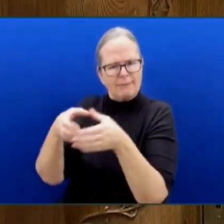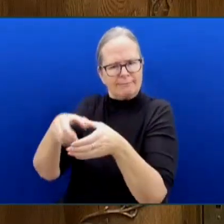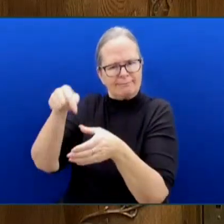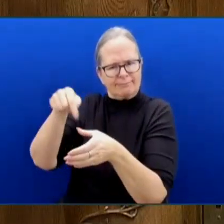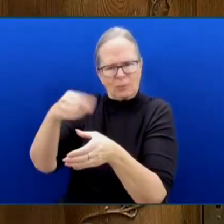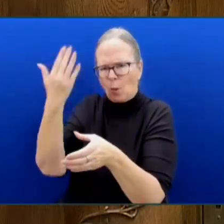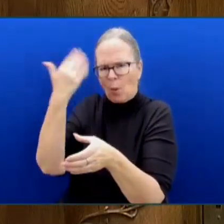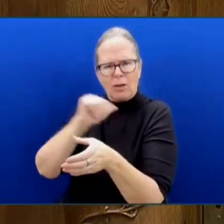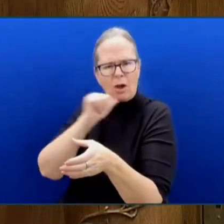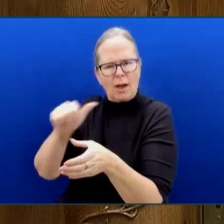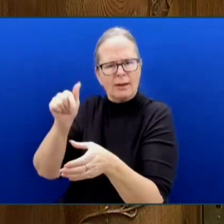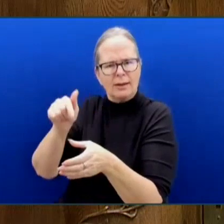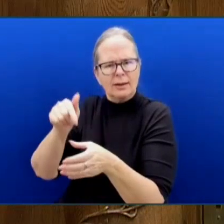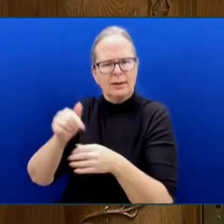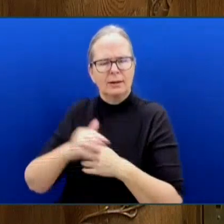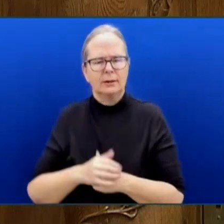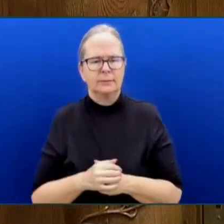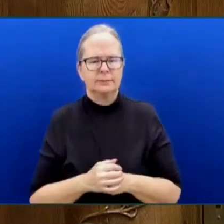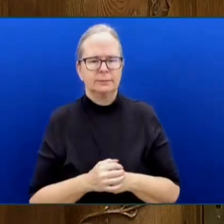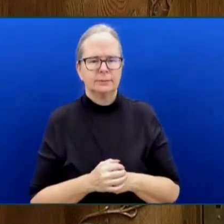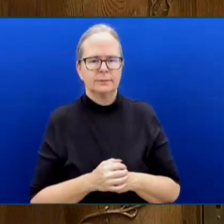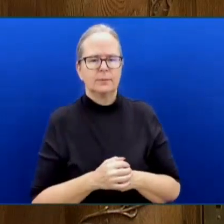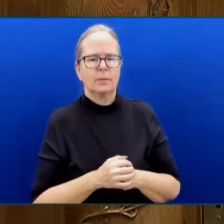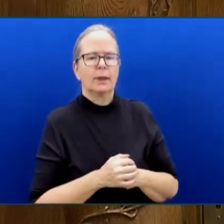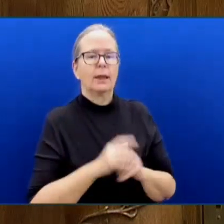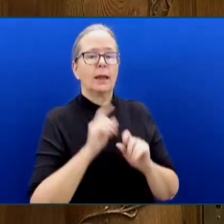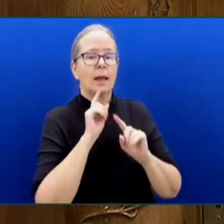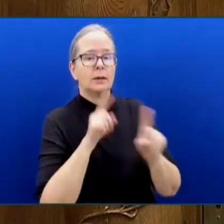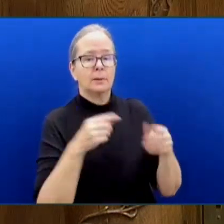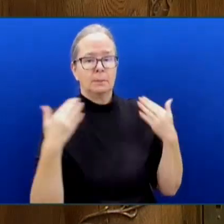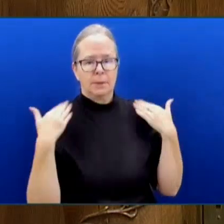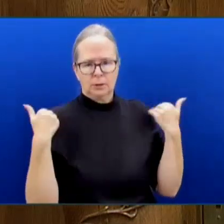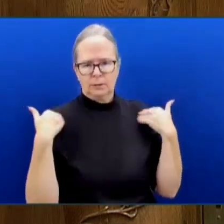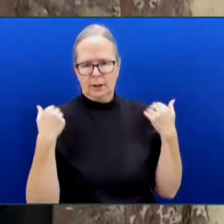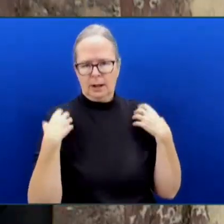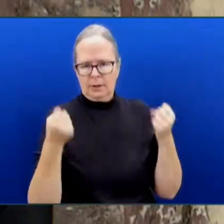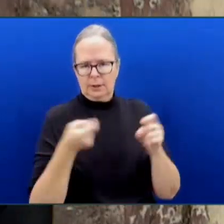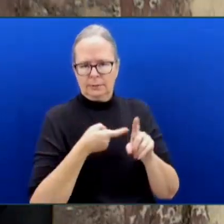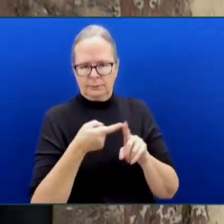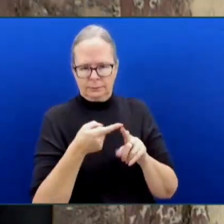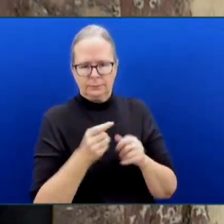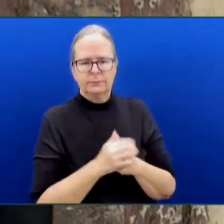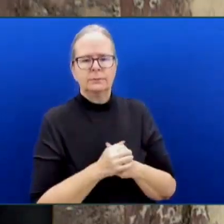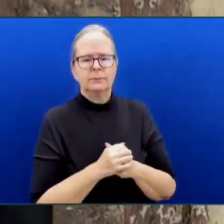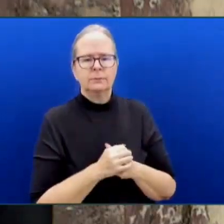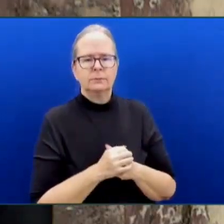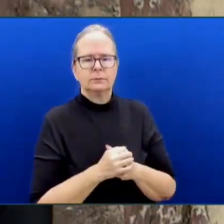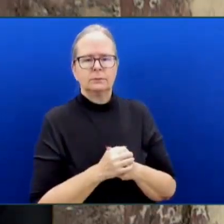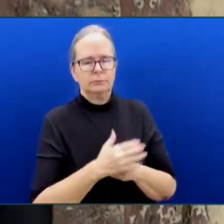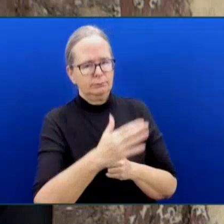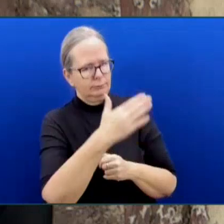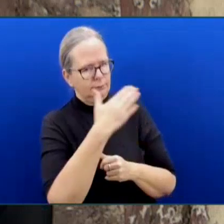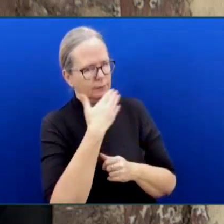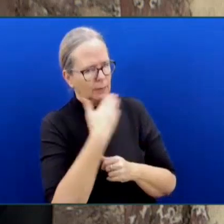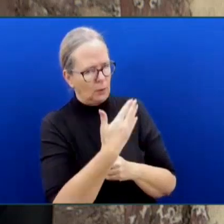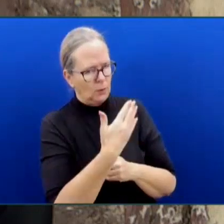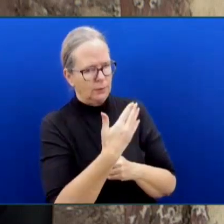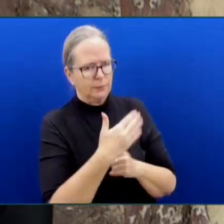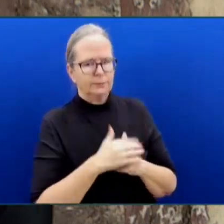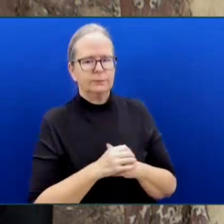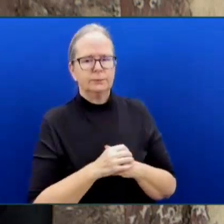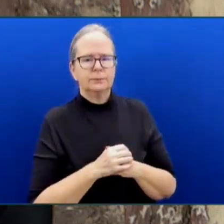Mr. Minister of Health. Thank you very much, Honourable Speaker. This will give me an opportunity to respond to the questions